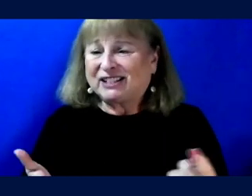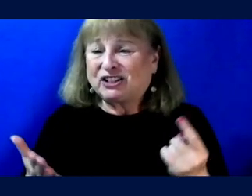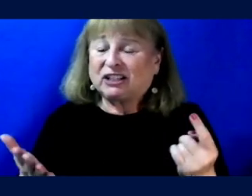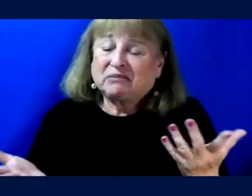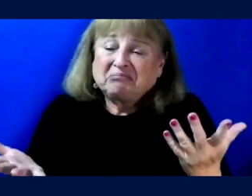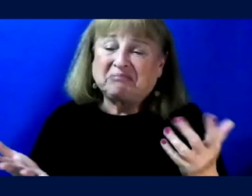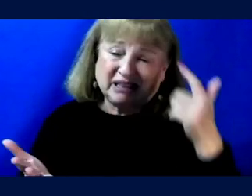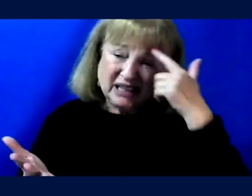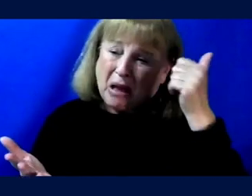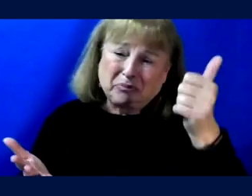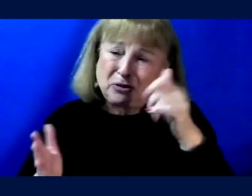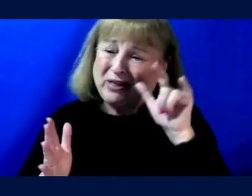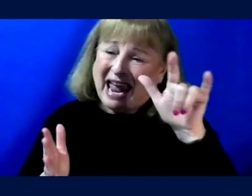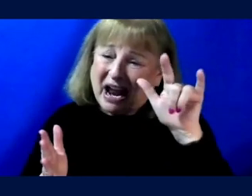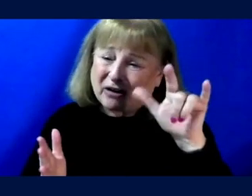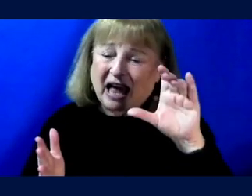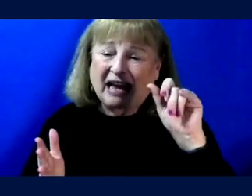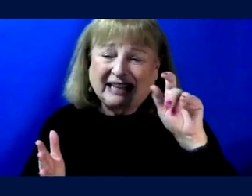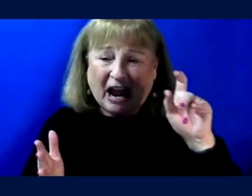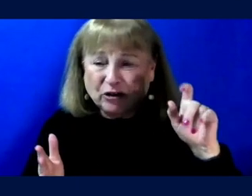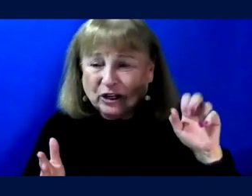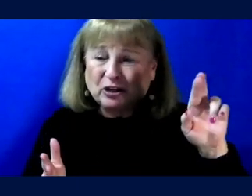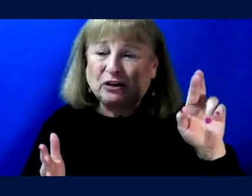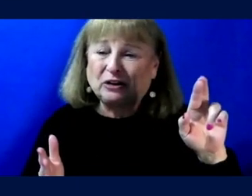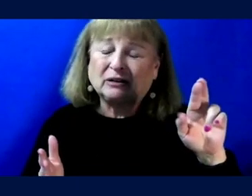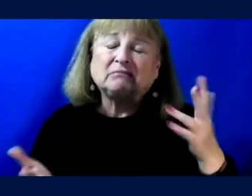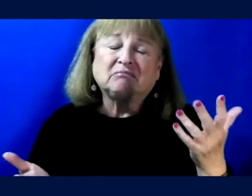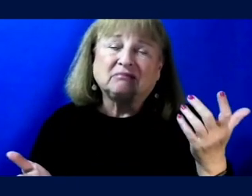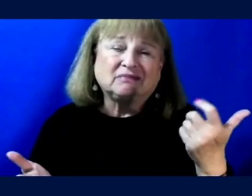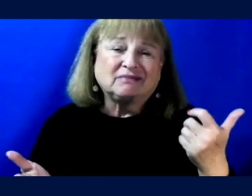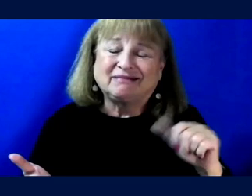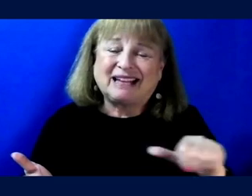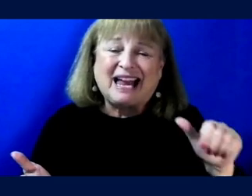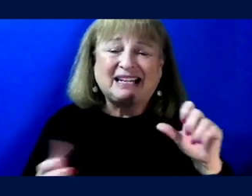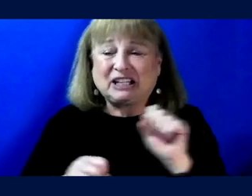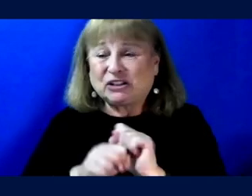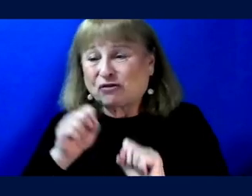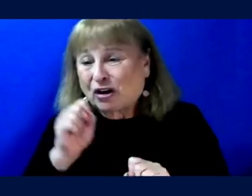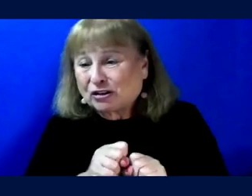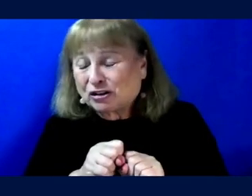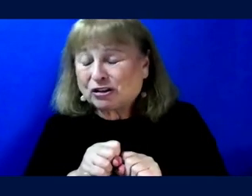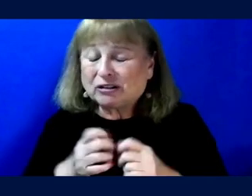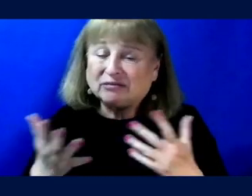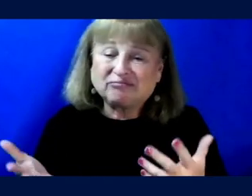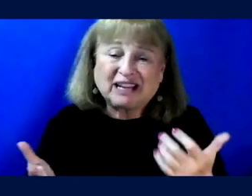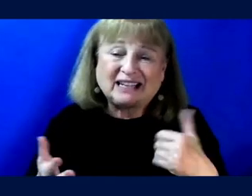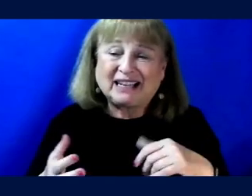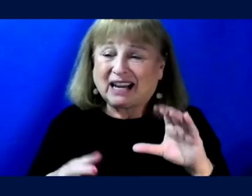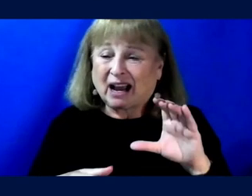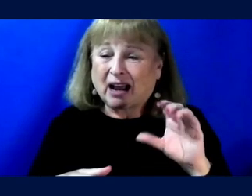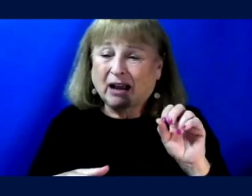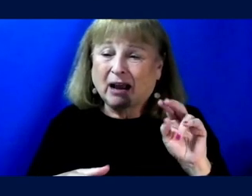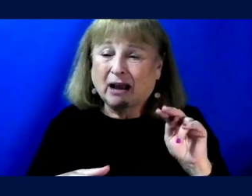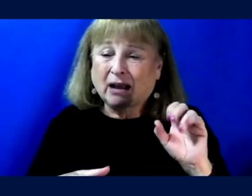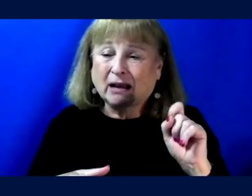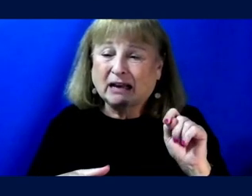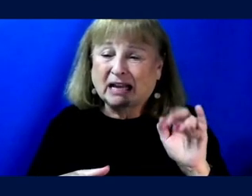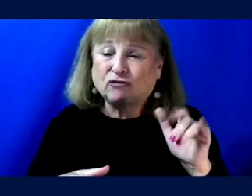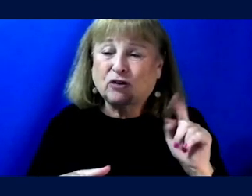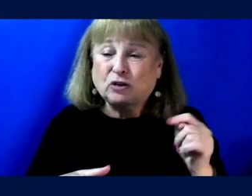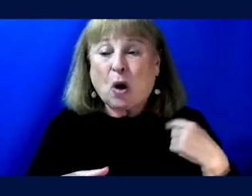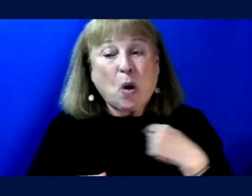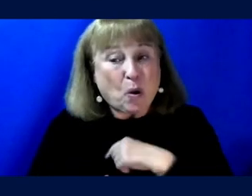that is up to the airline, to the carrier, and it could be like any structure, any construct. We build,